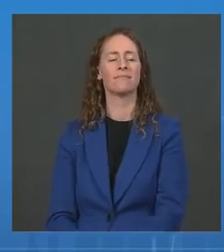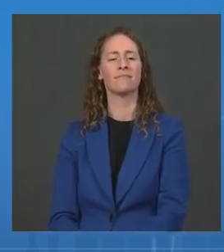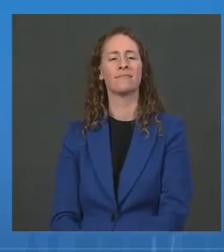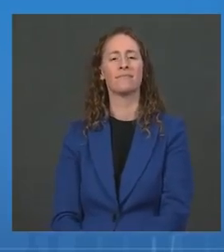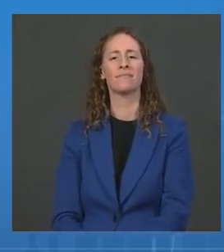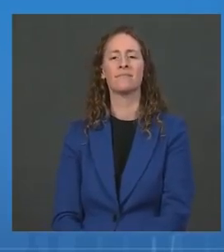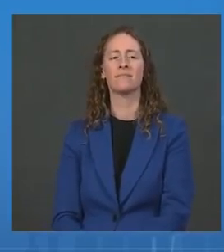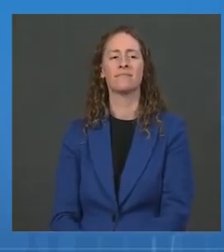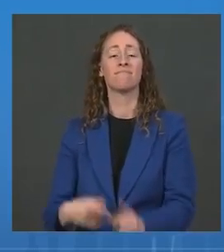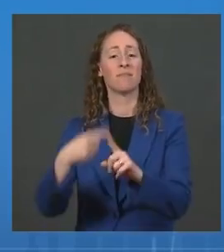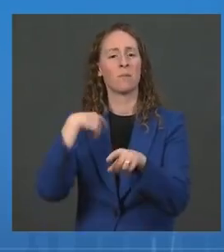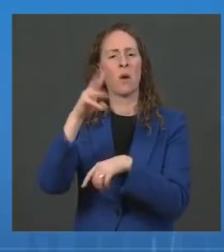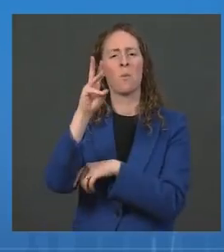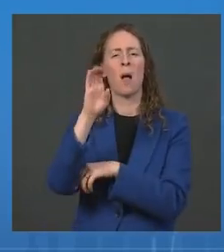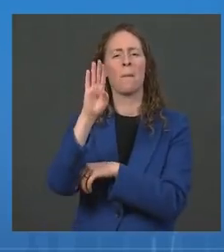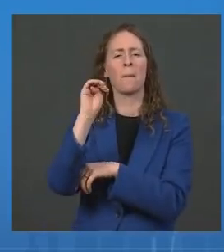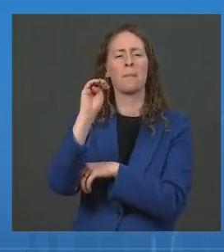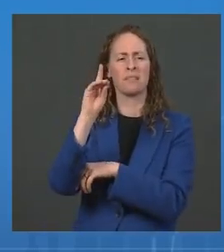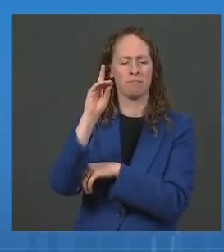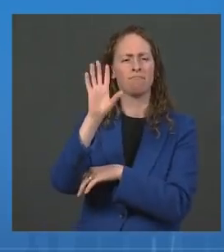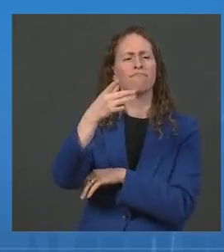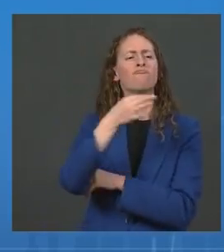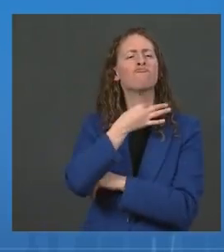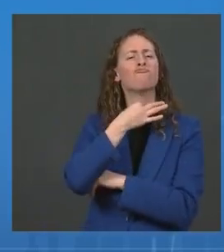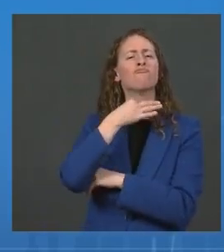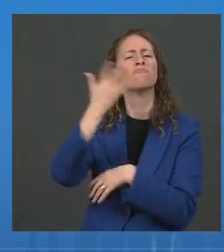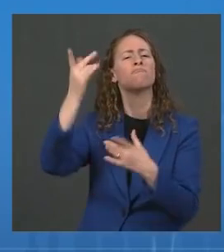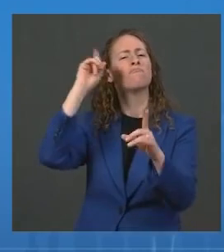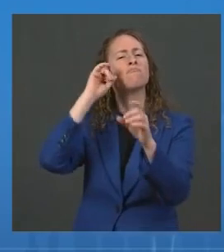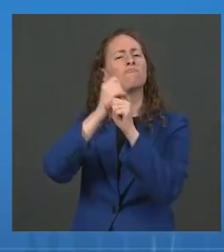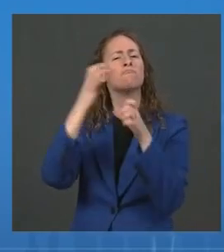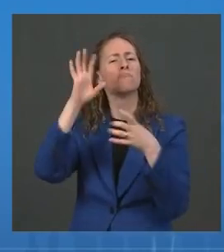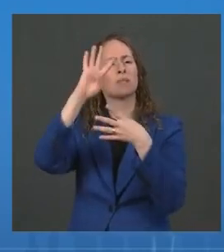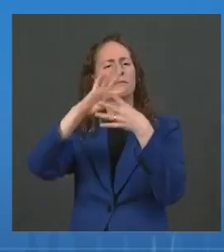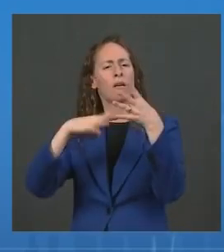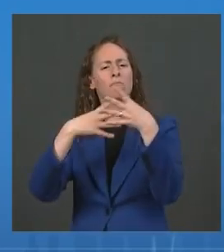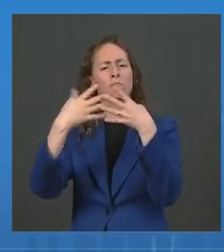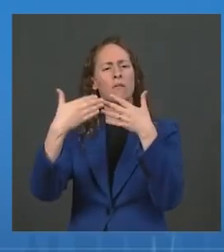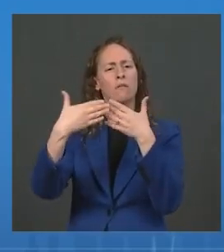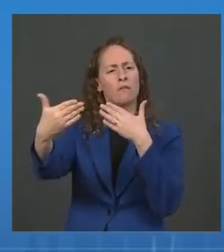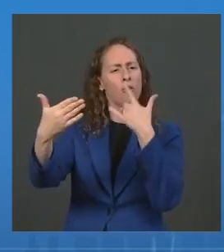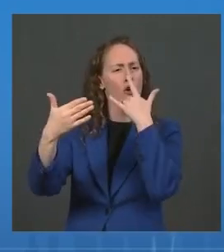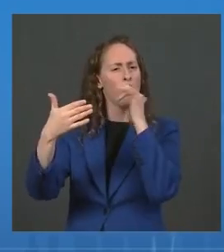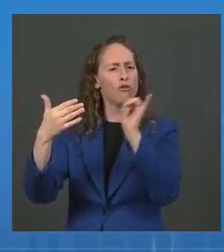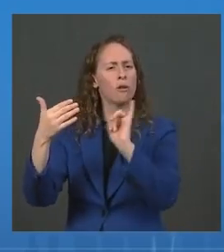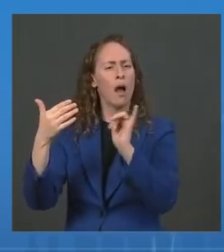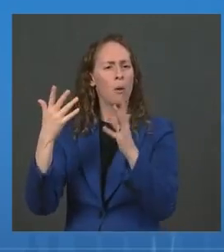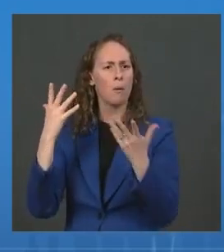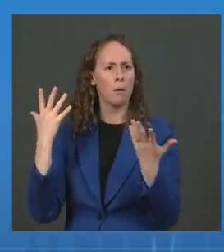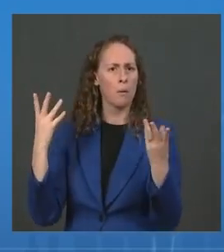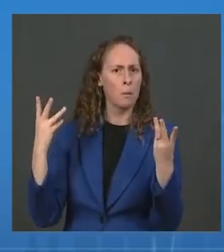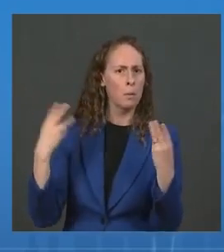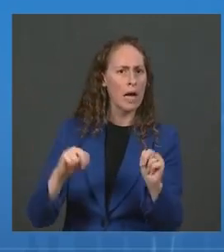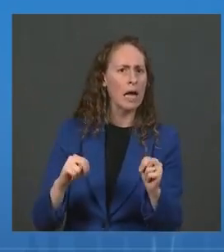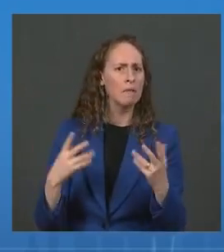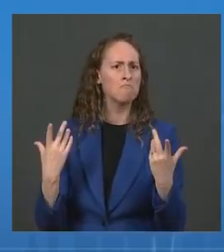Hi. I'm just wondering about the timeline for implementing the president's plan, especially the emergency rule at OSHA. How